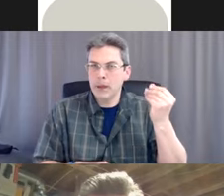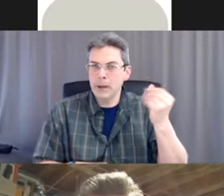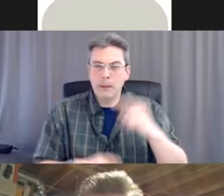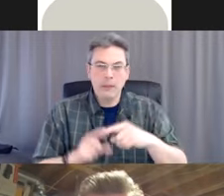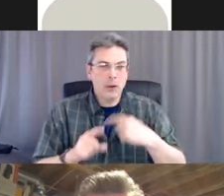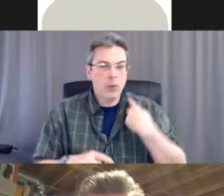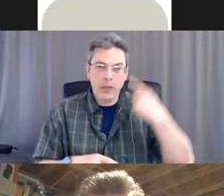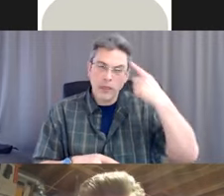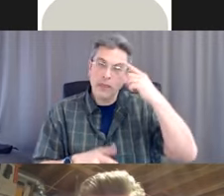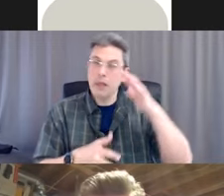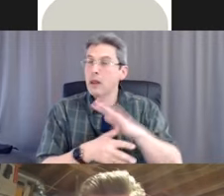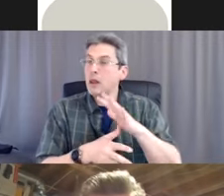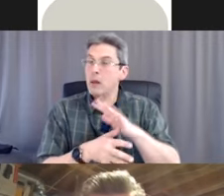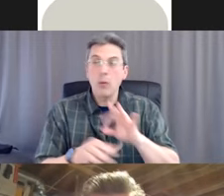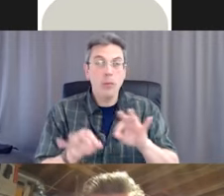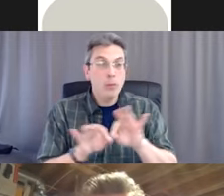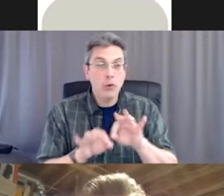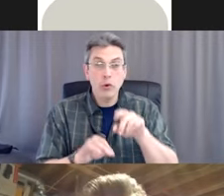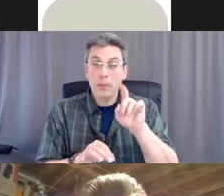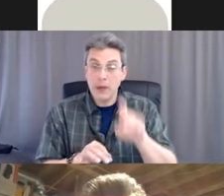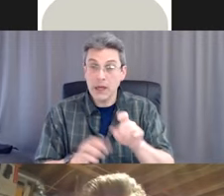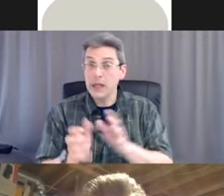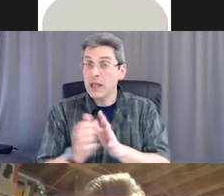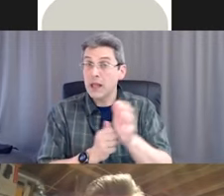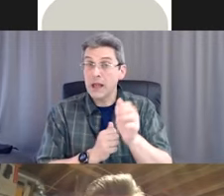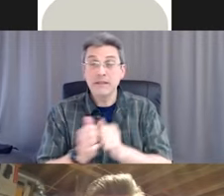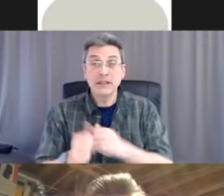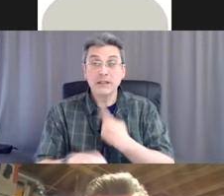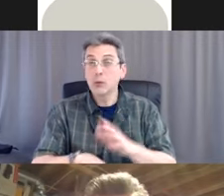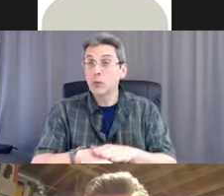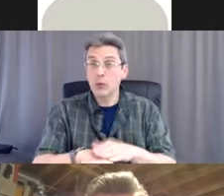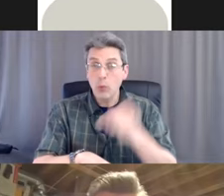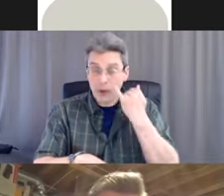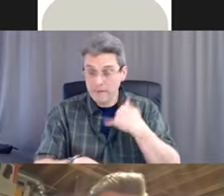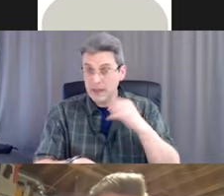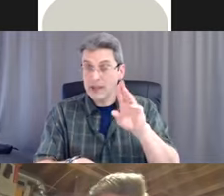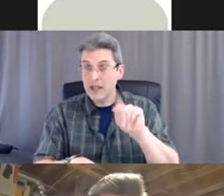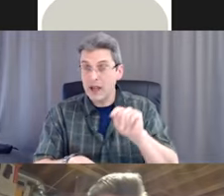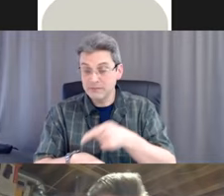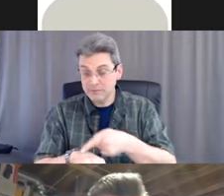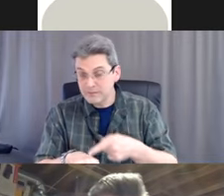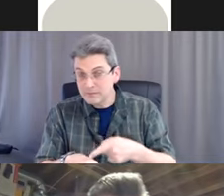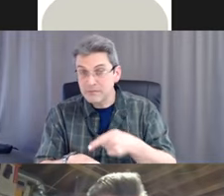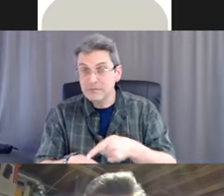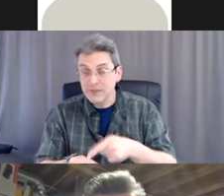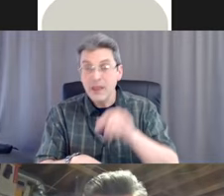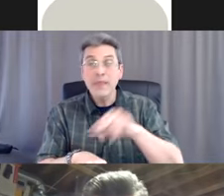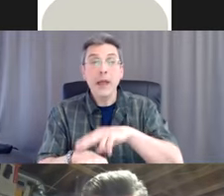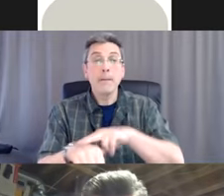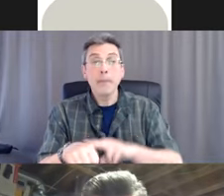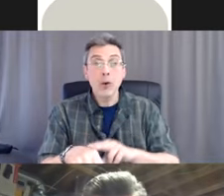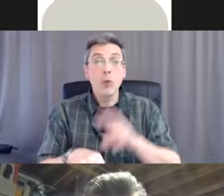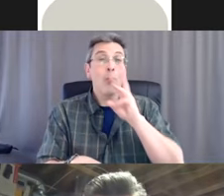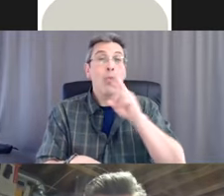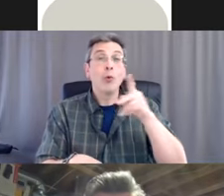the need to wear gloves in that I've got a cut on my hand. And the bandaid I had that was waterproof fell